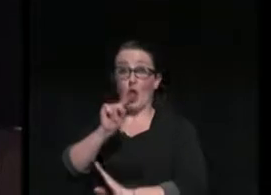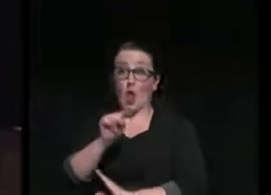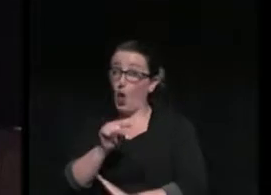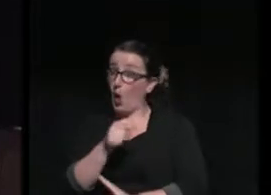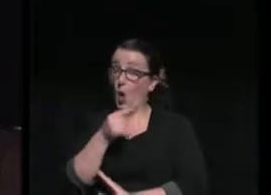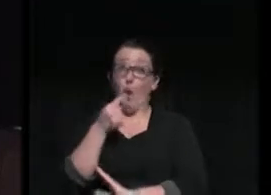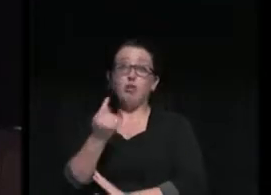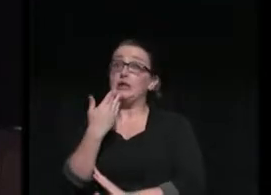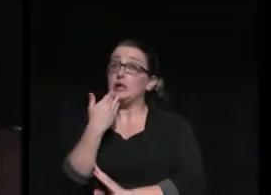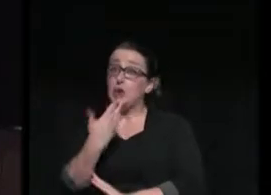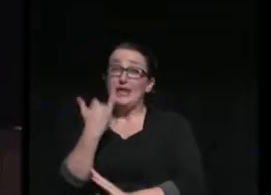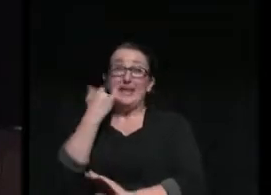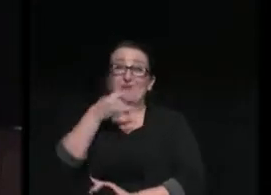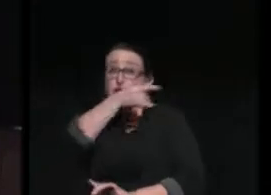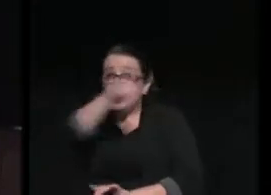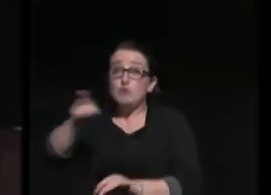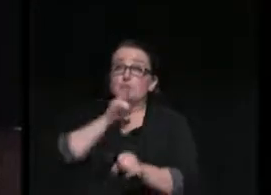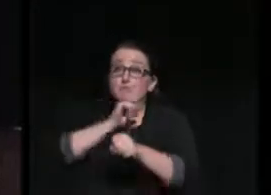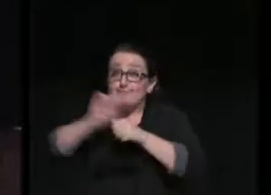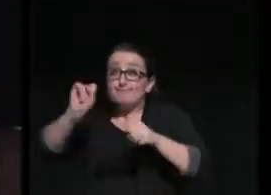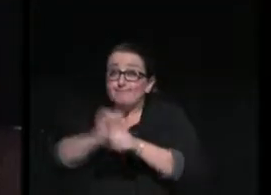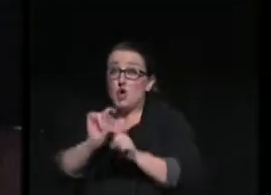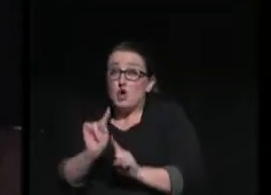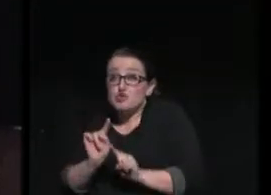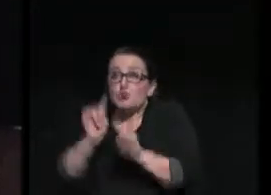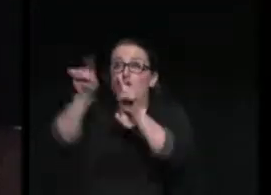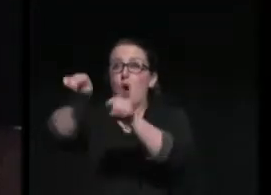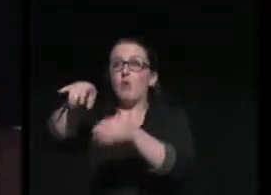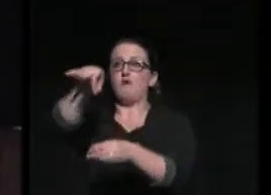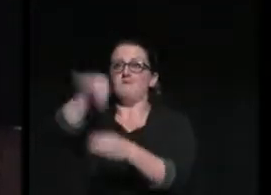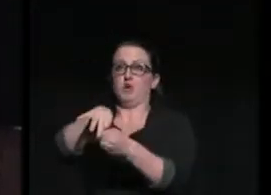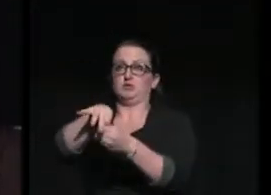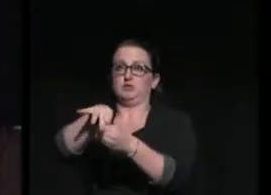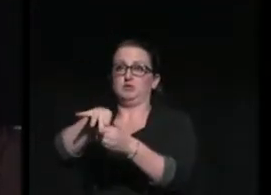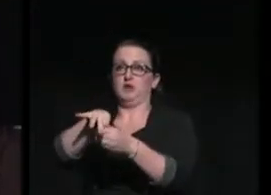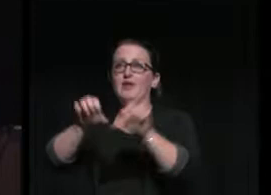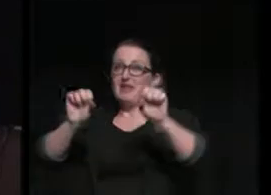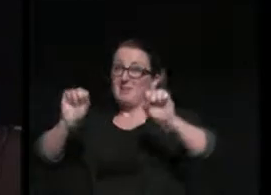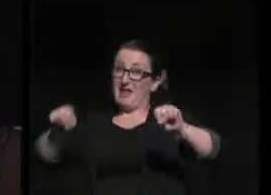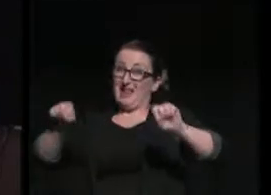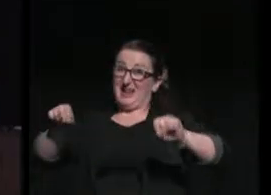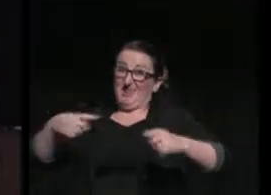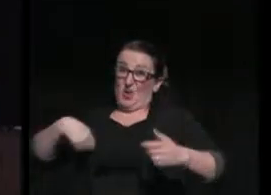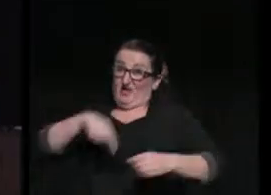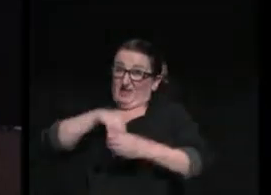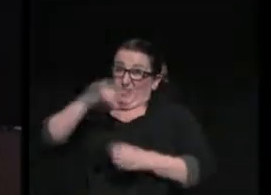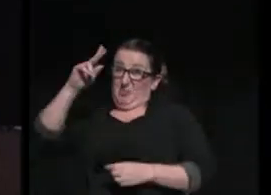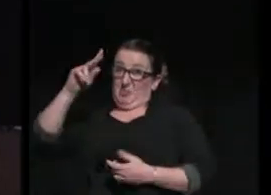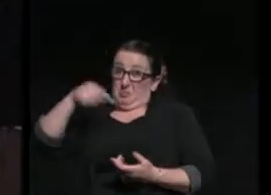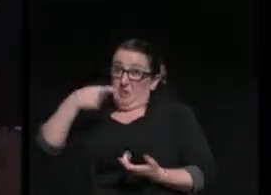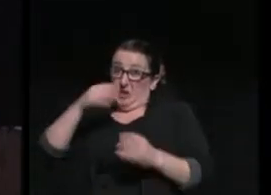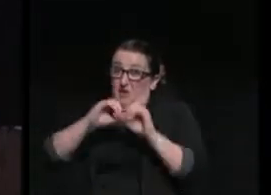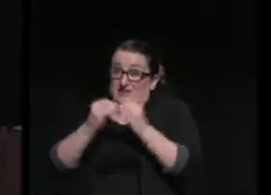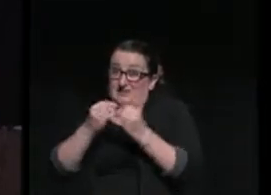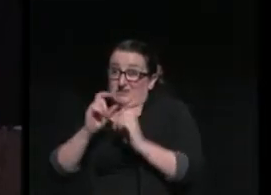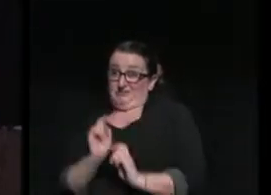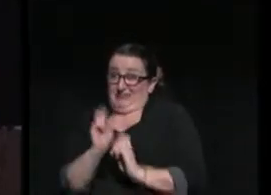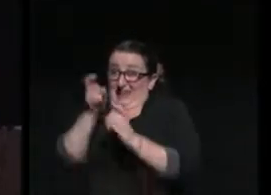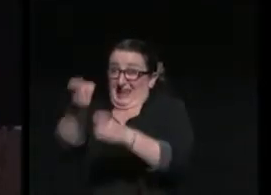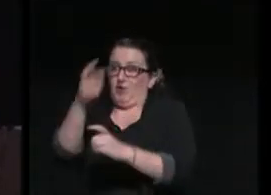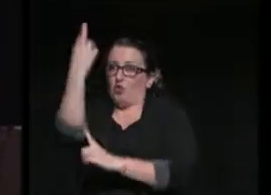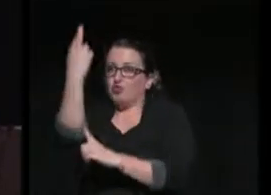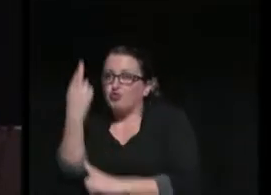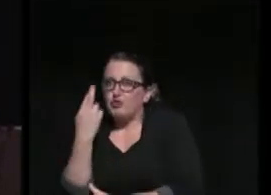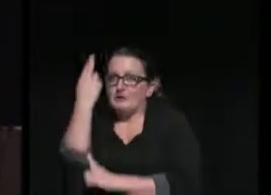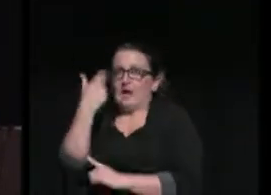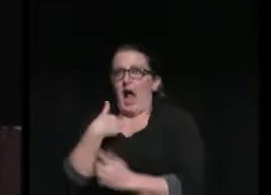ability to get out and vote. And the ability, frankly, of those of us in public office to give you a reason to come out and